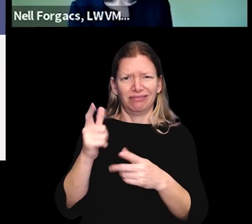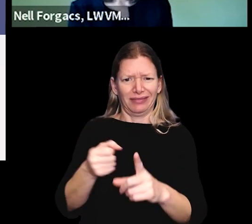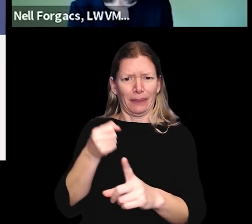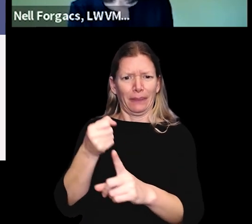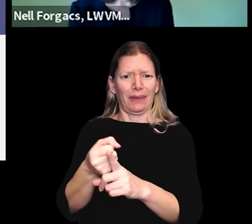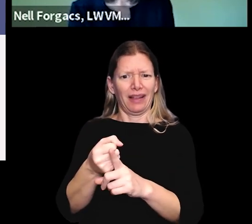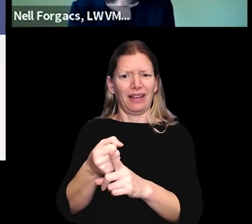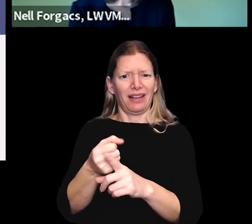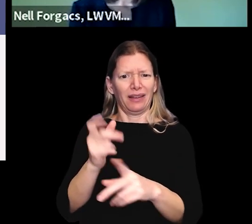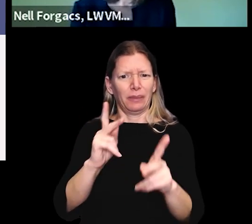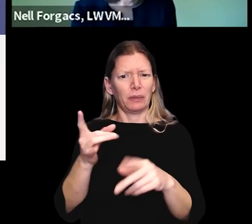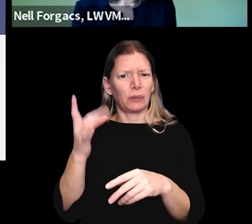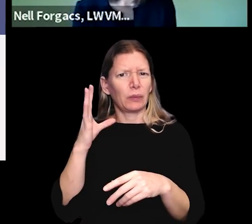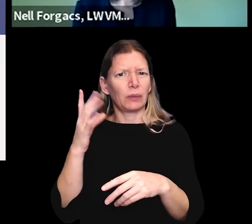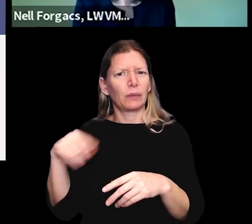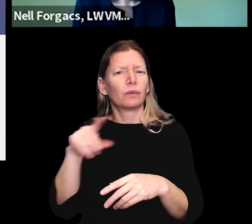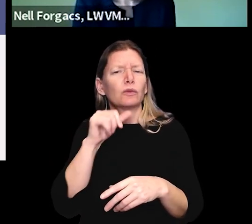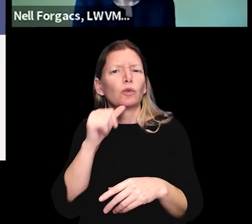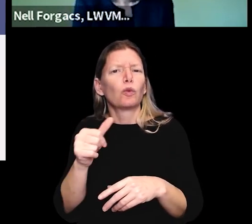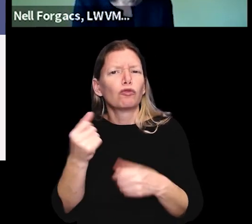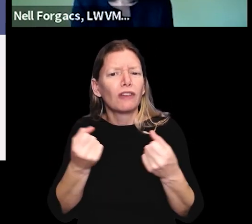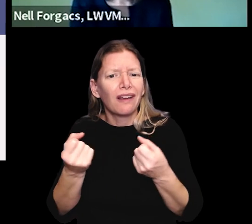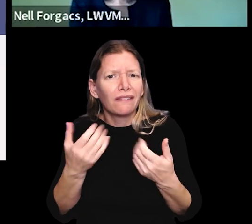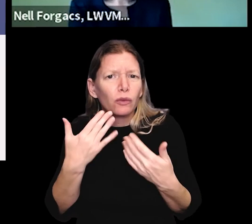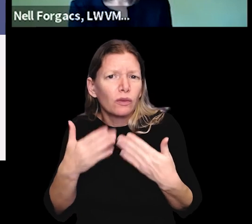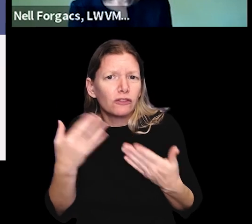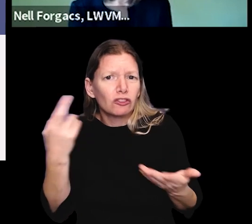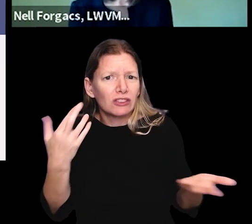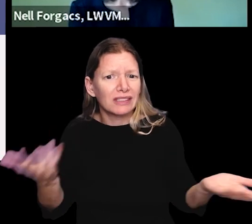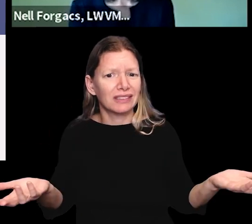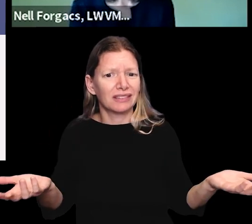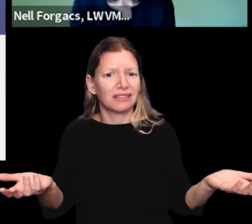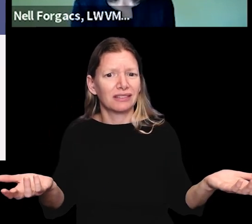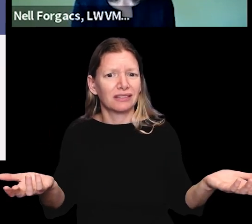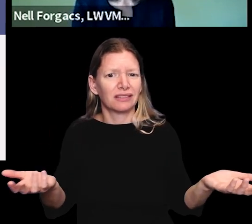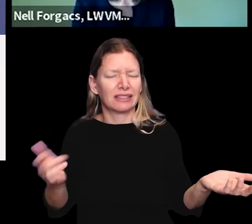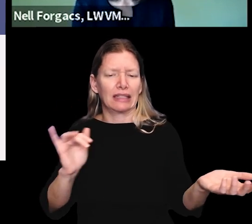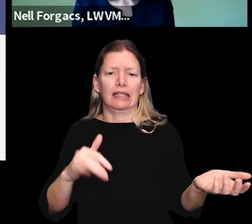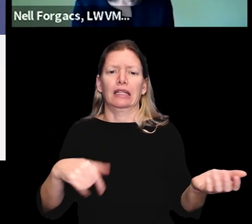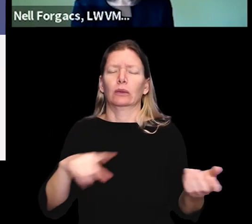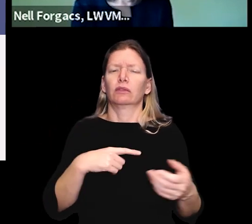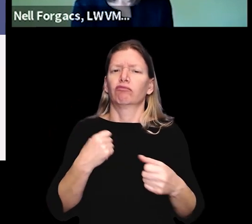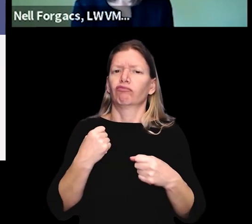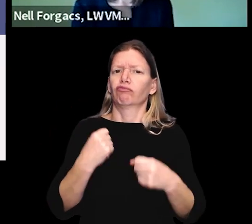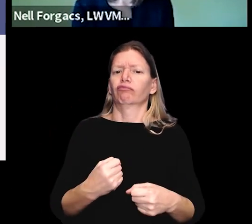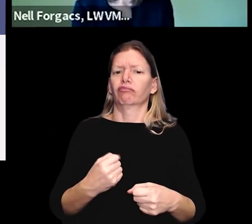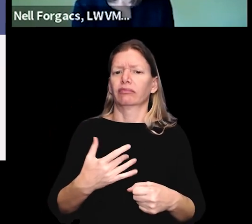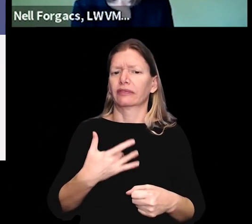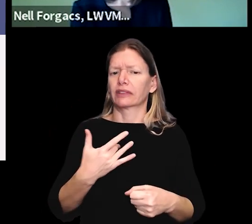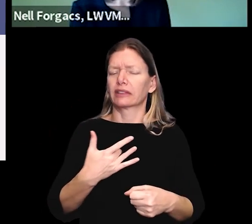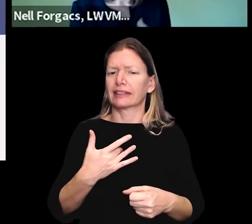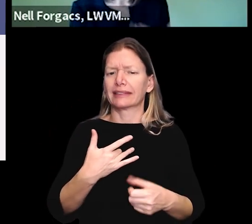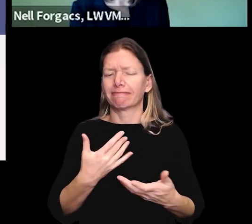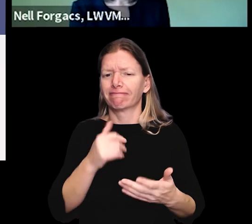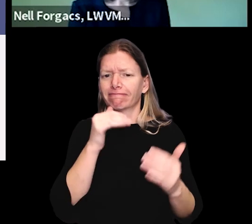bills disproportionately impact people who do not drive for whatever reason. So this is